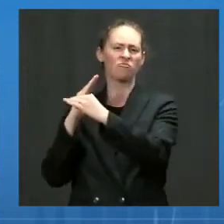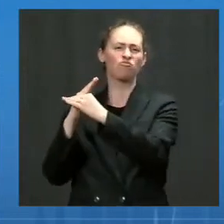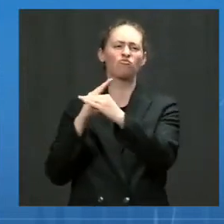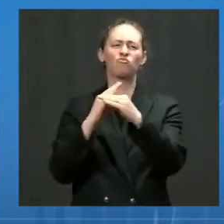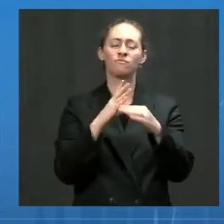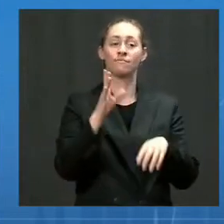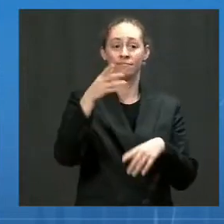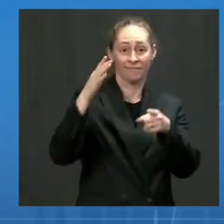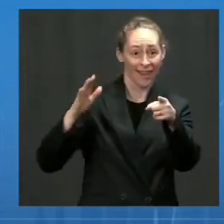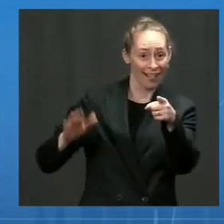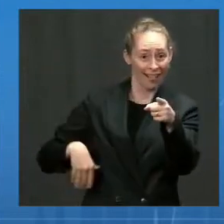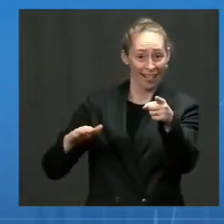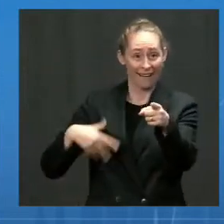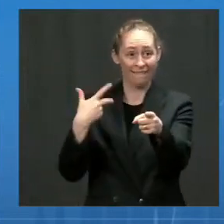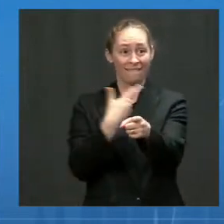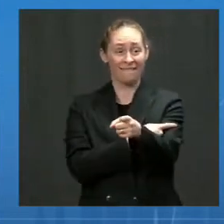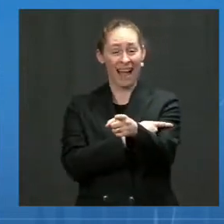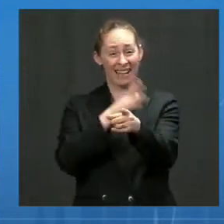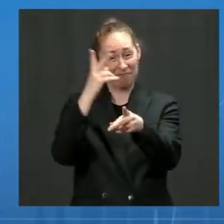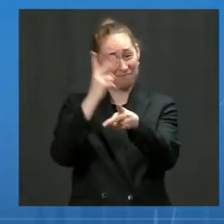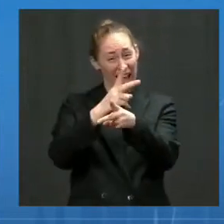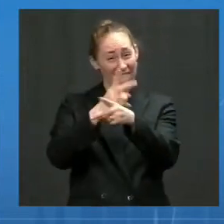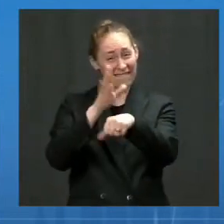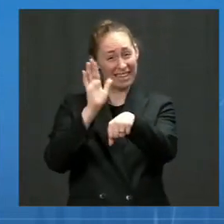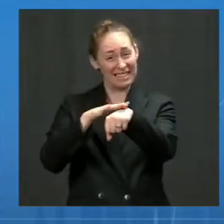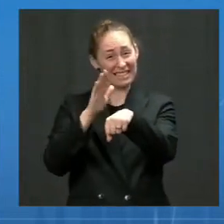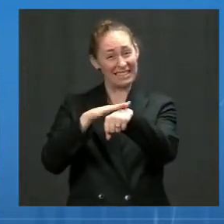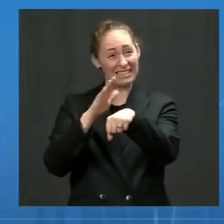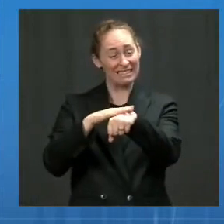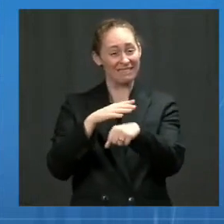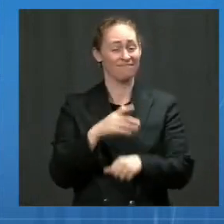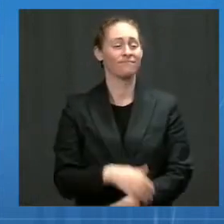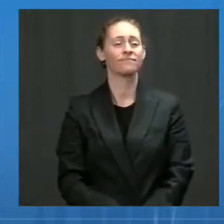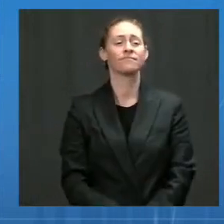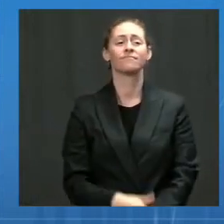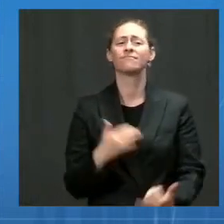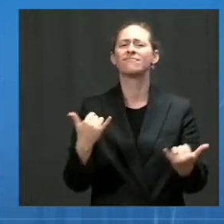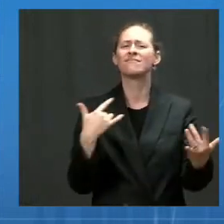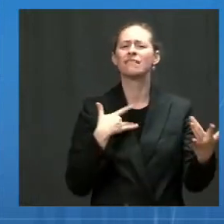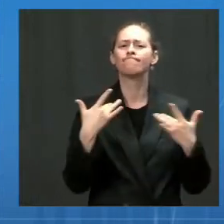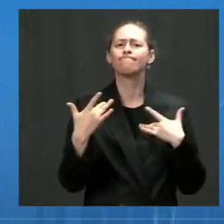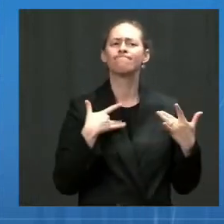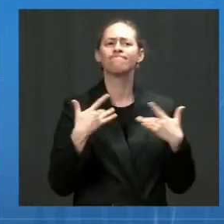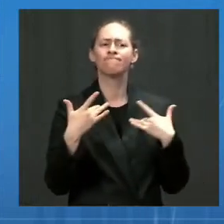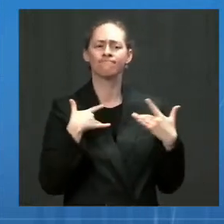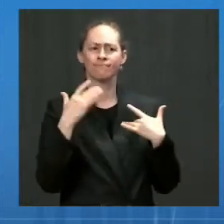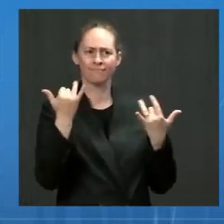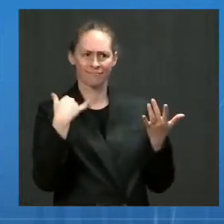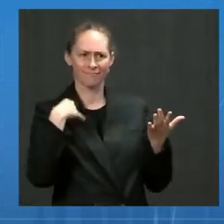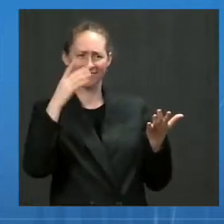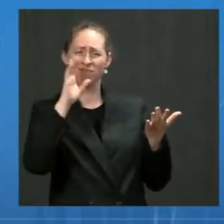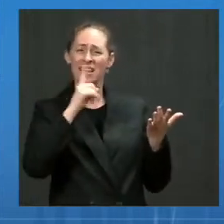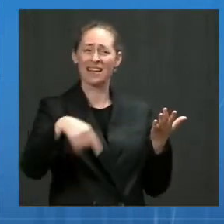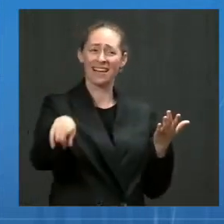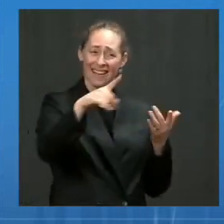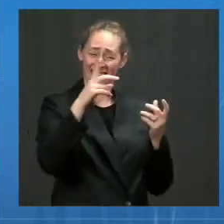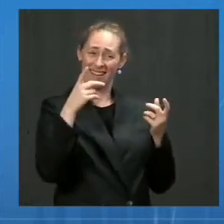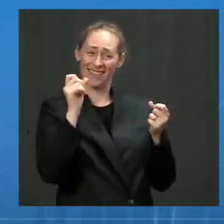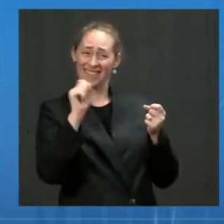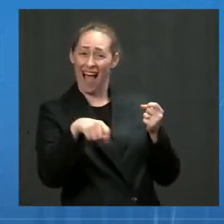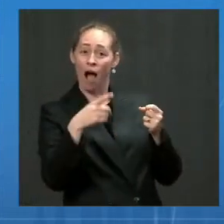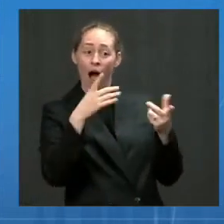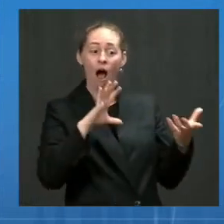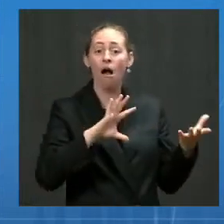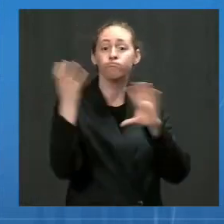you remain at risk. And our biggest concern is that we are going to continue to see preventable cases, hospitalizations